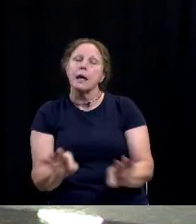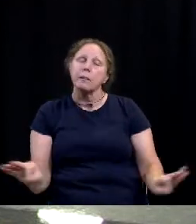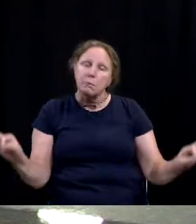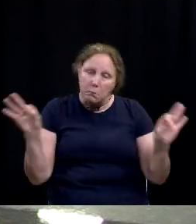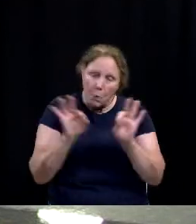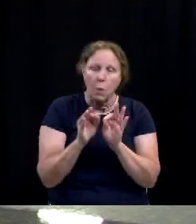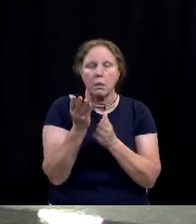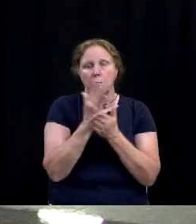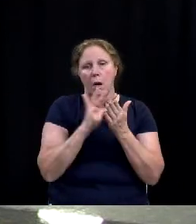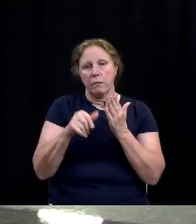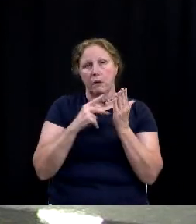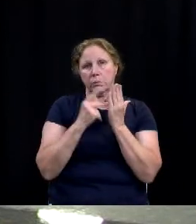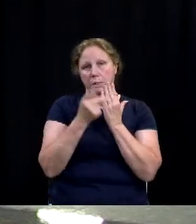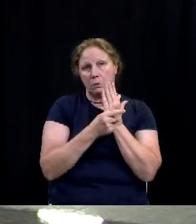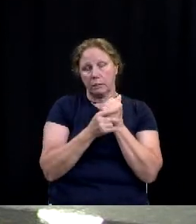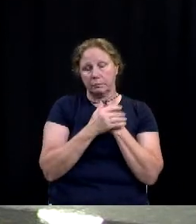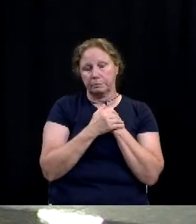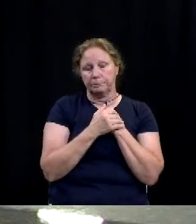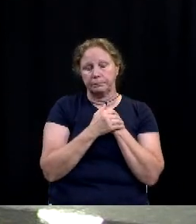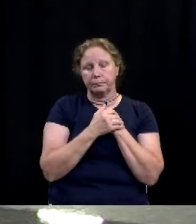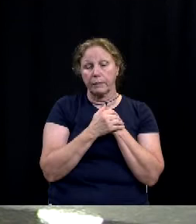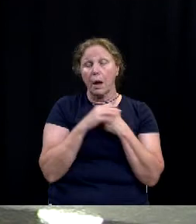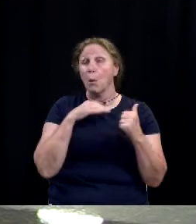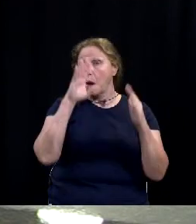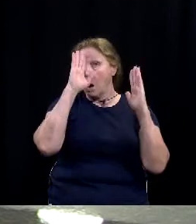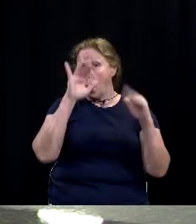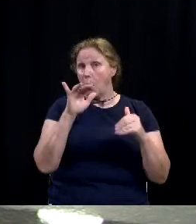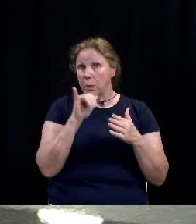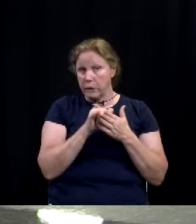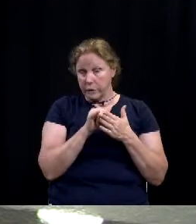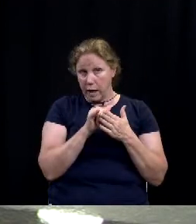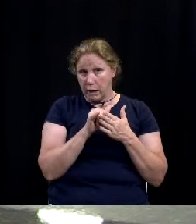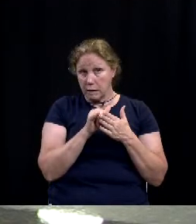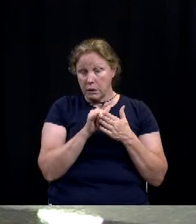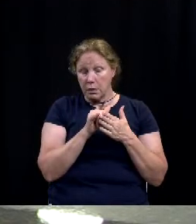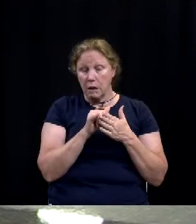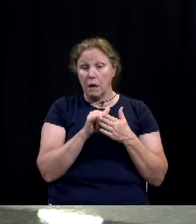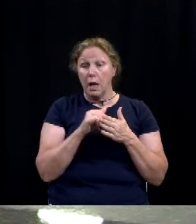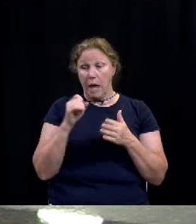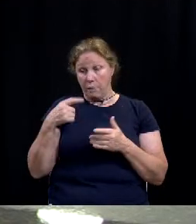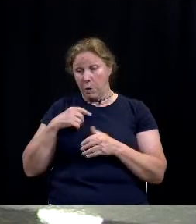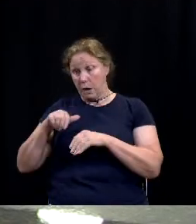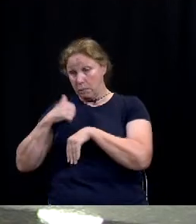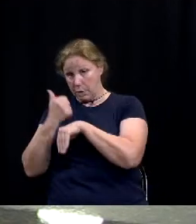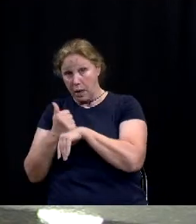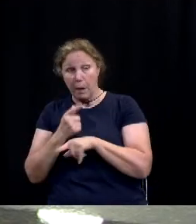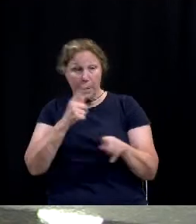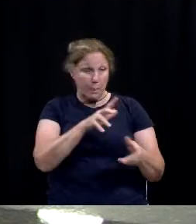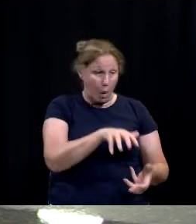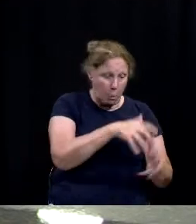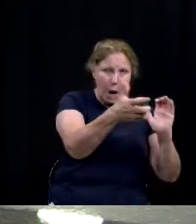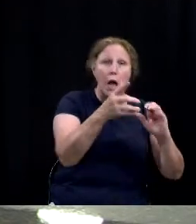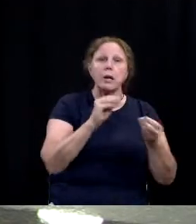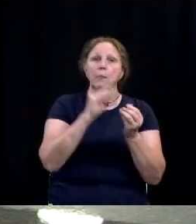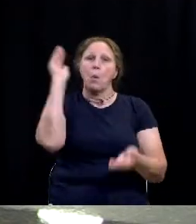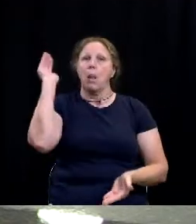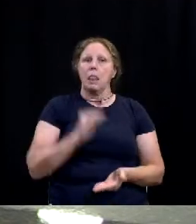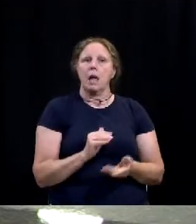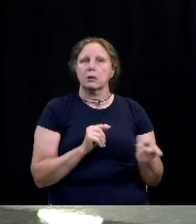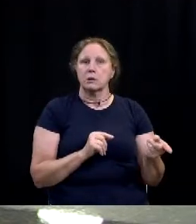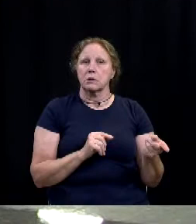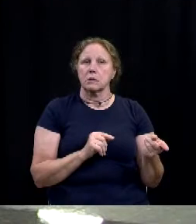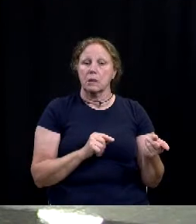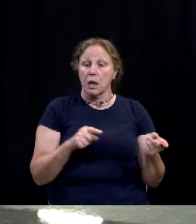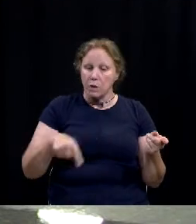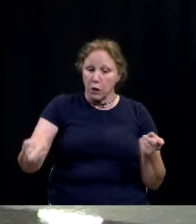programs what we hope is that we see a dramatic decrease in those number of individuals that go into crisis and so that your crisis services